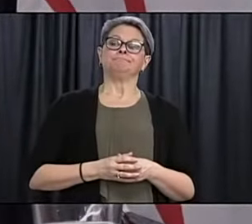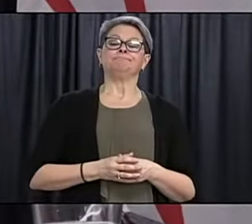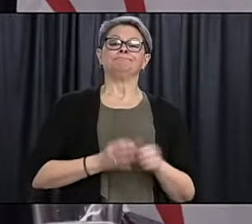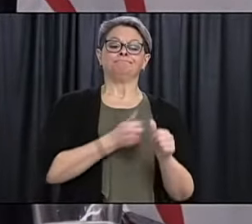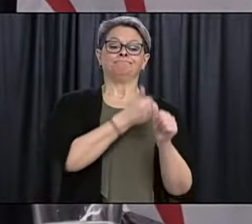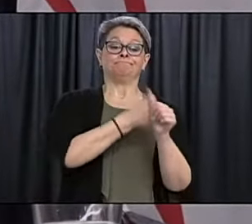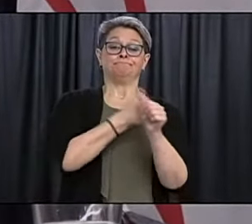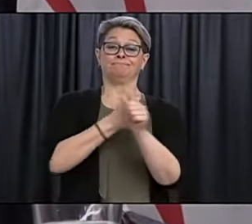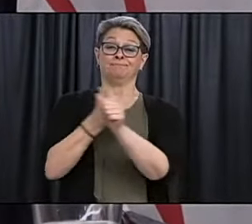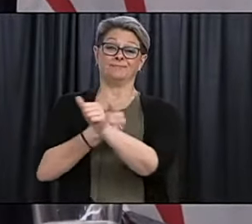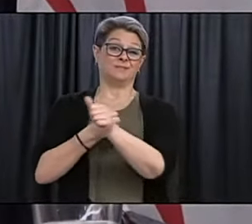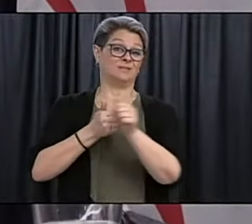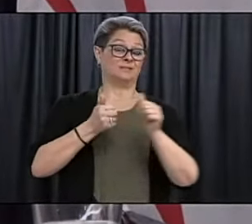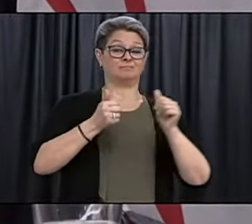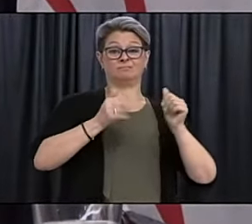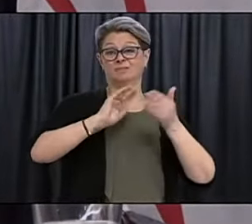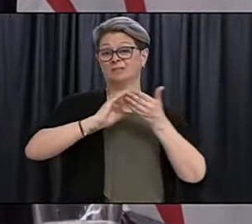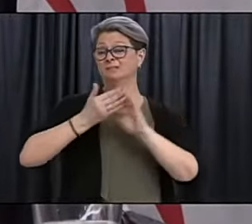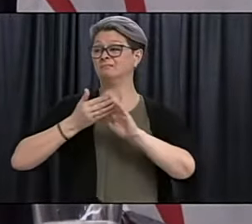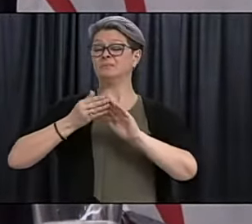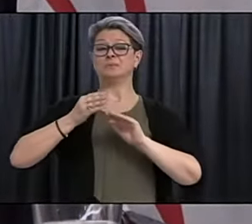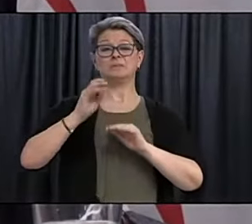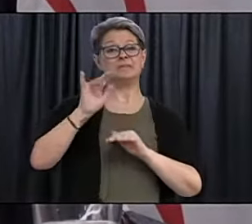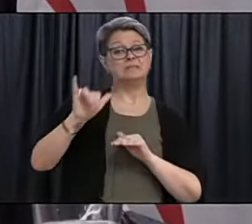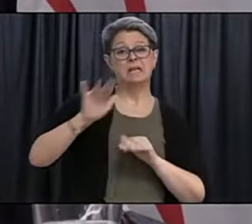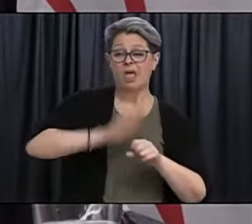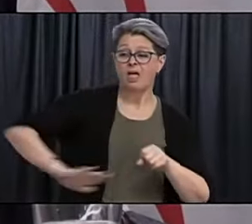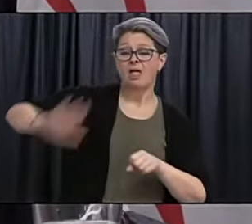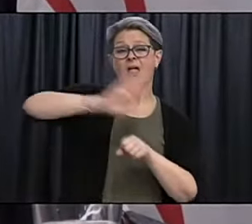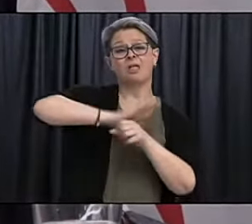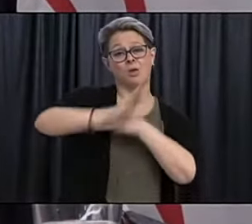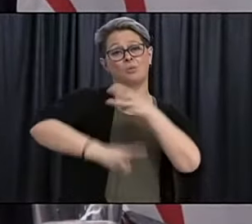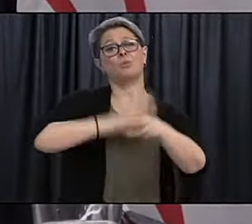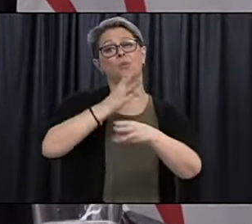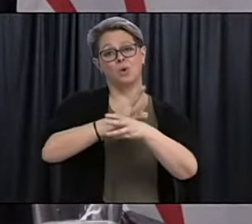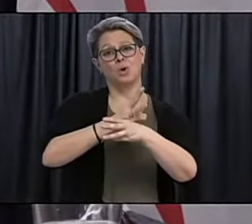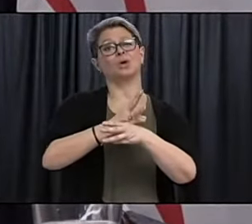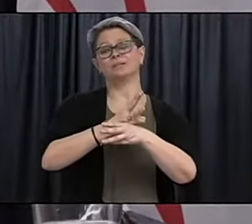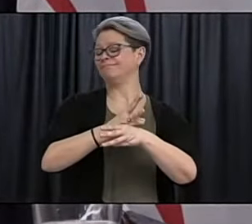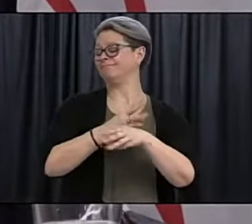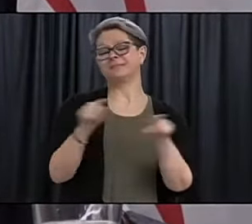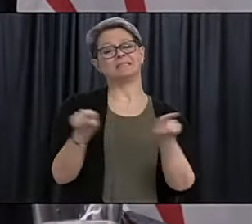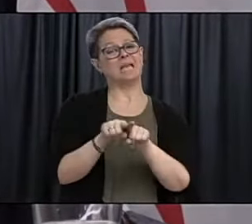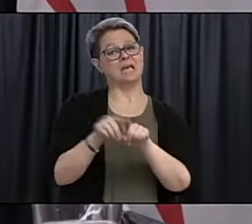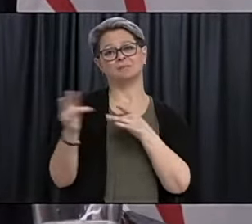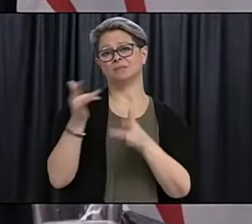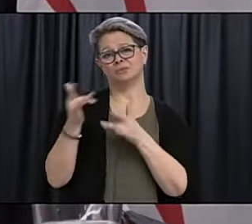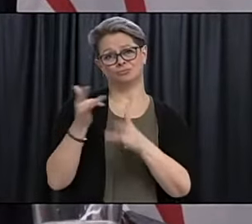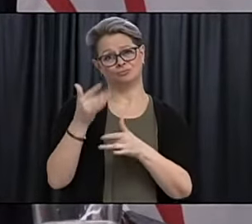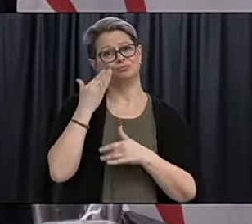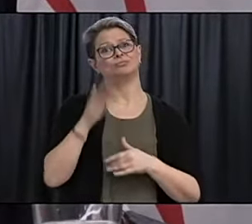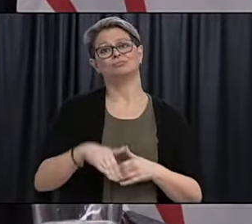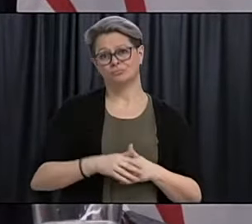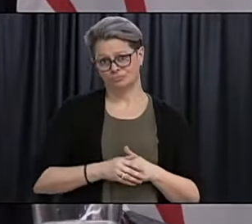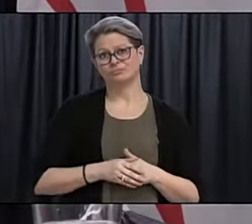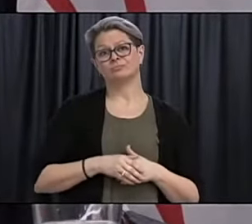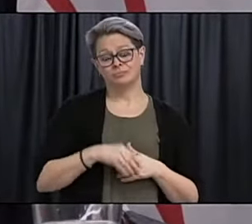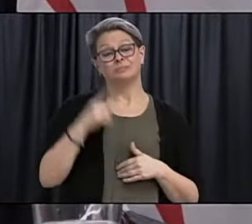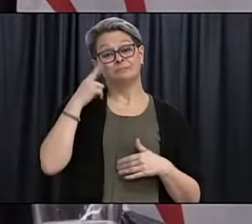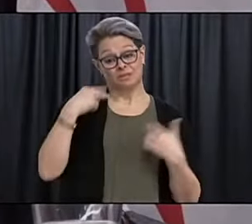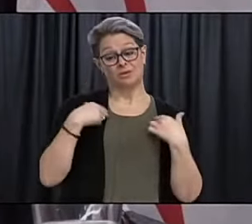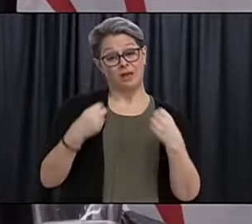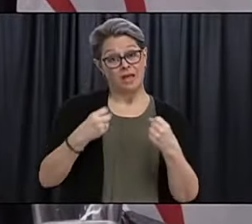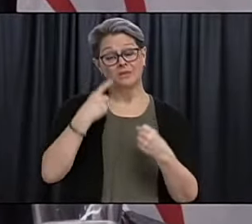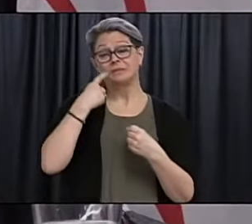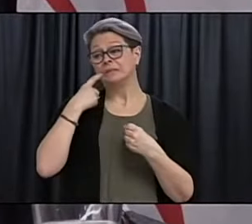jurisdiction around the world is, uh, is, uh, trying to, uh, face and face head on. Uh, there's no question that, uh, mental health, uh,